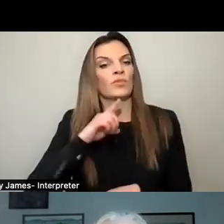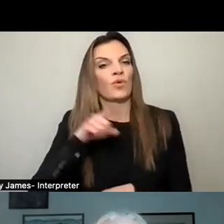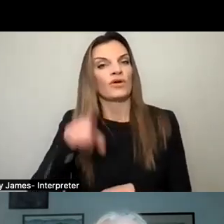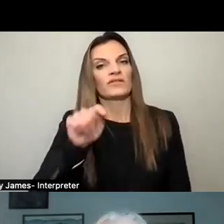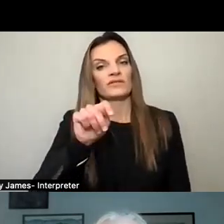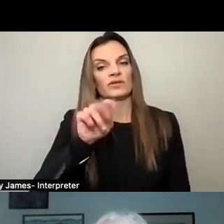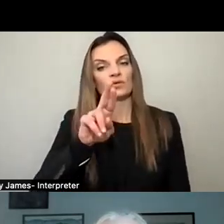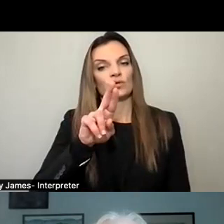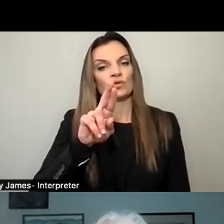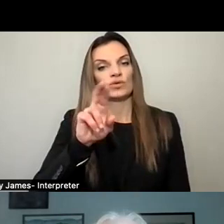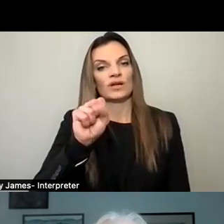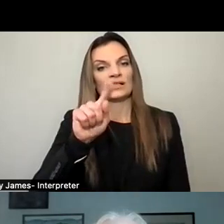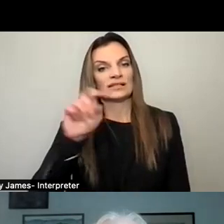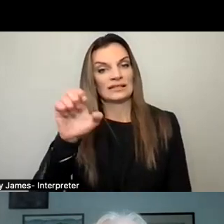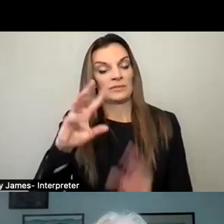public on Zoom?